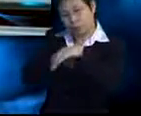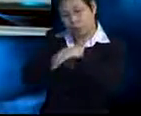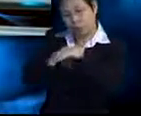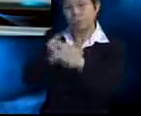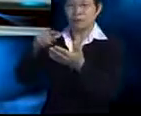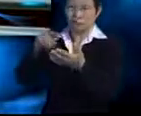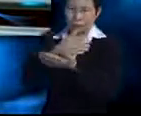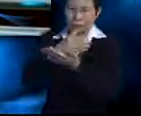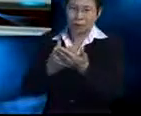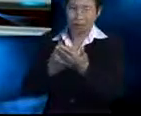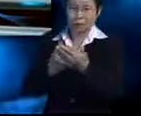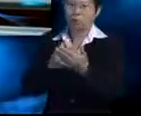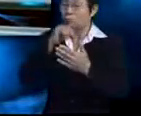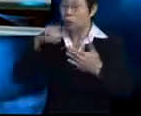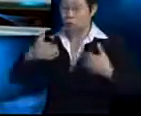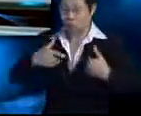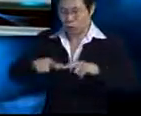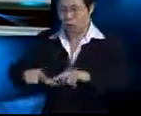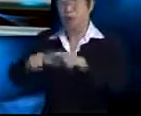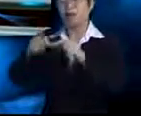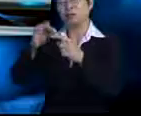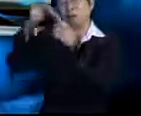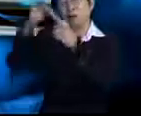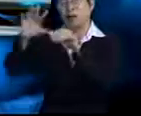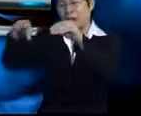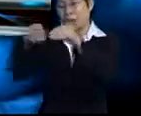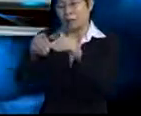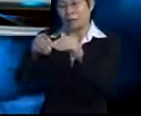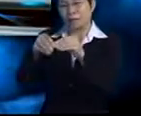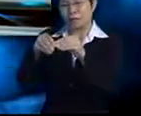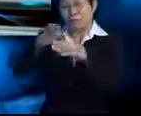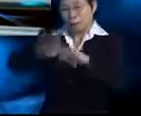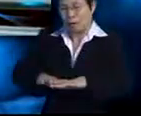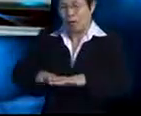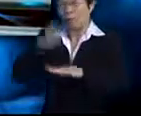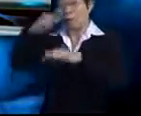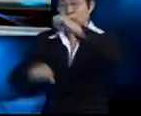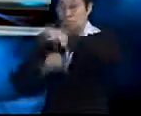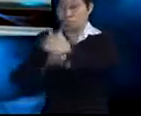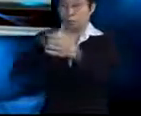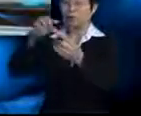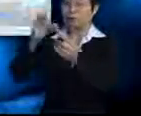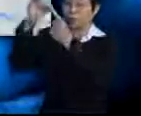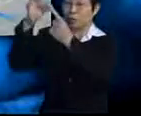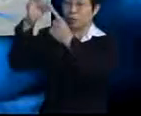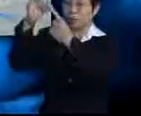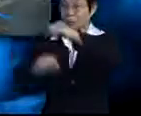Some non-woody plants have special additional structures for more support. These special structures